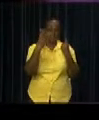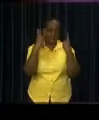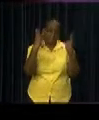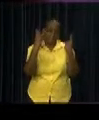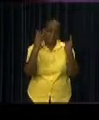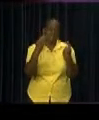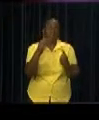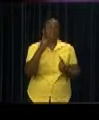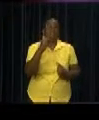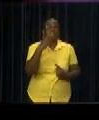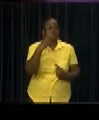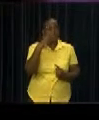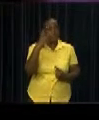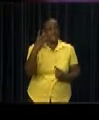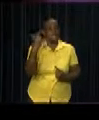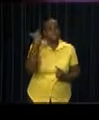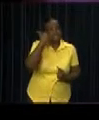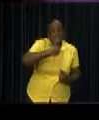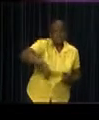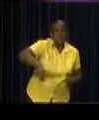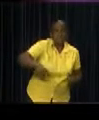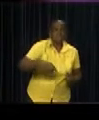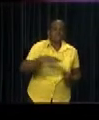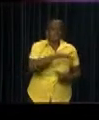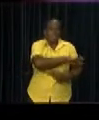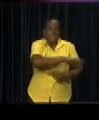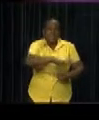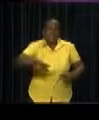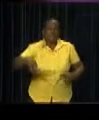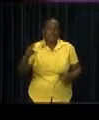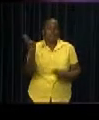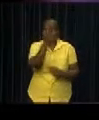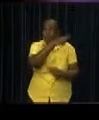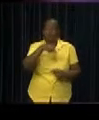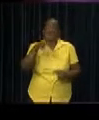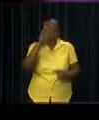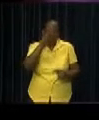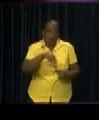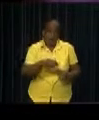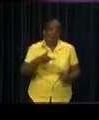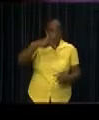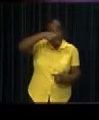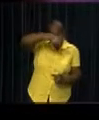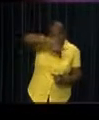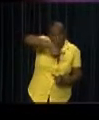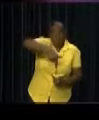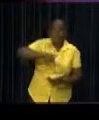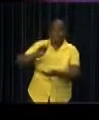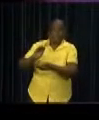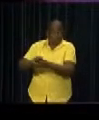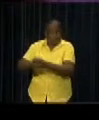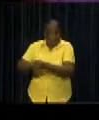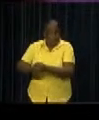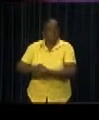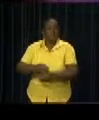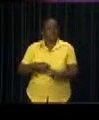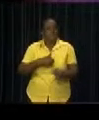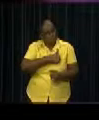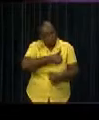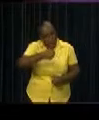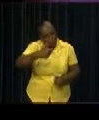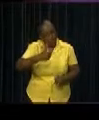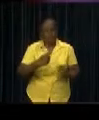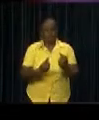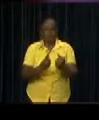,000 barrels. The reserve for the number of barrels at the end of June 2013 amounted to US$73 million.